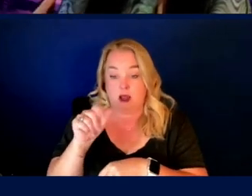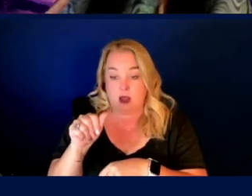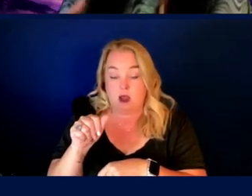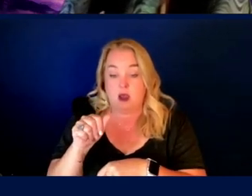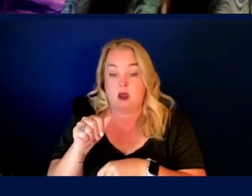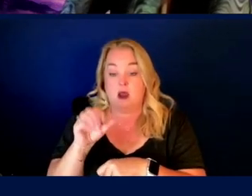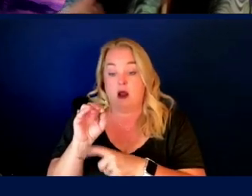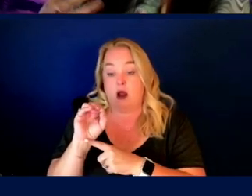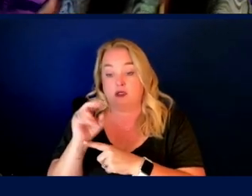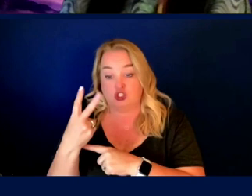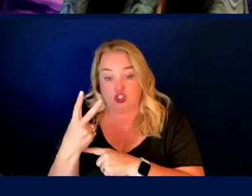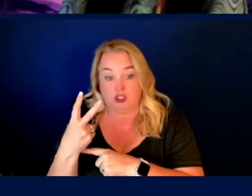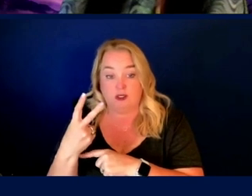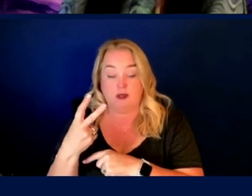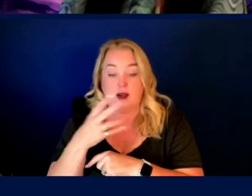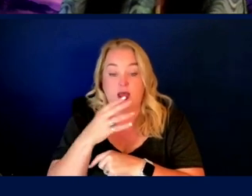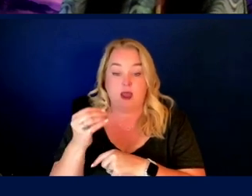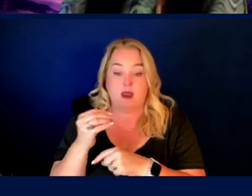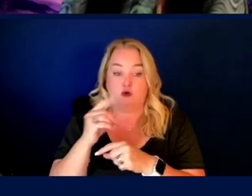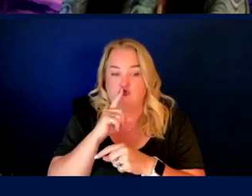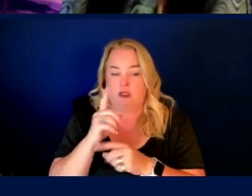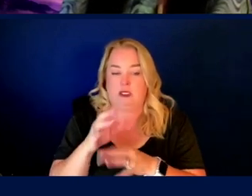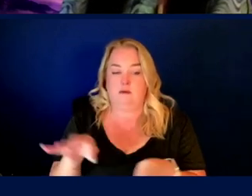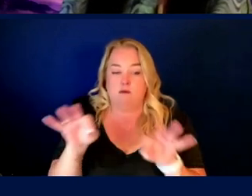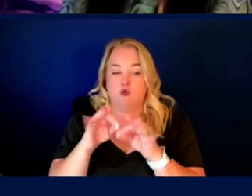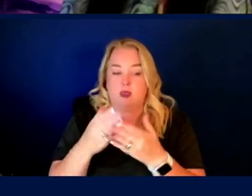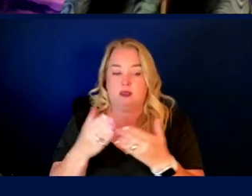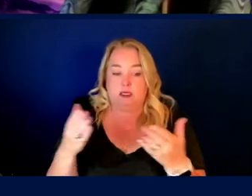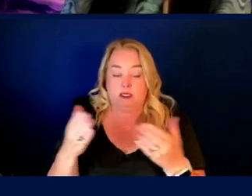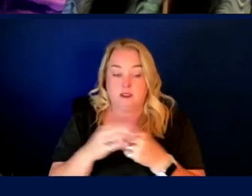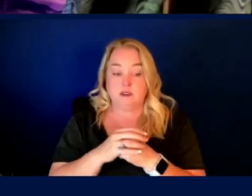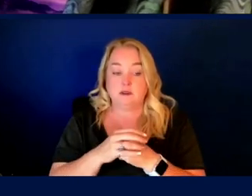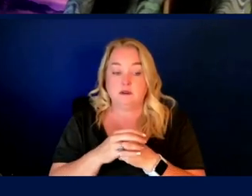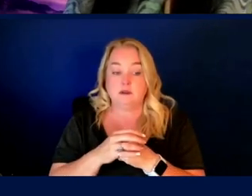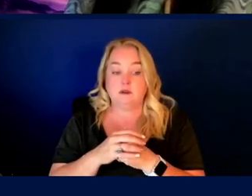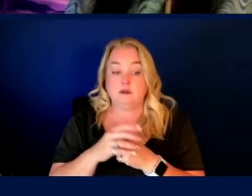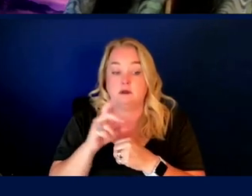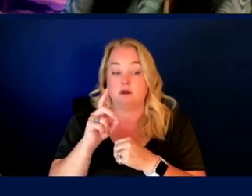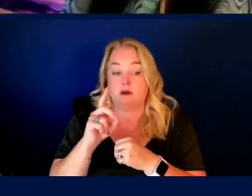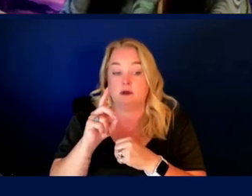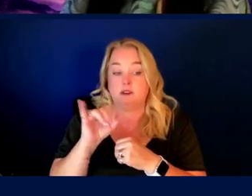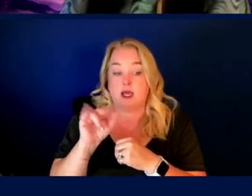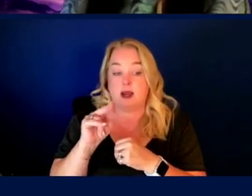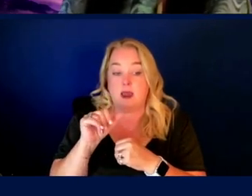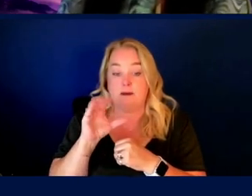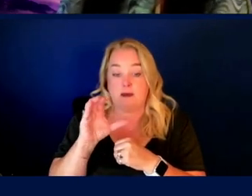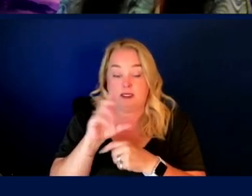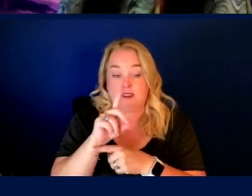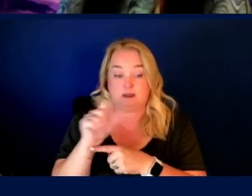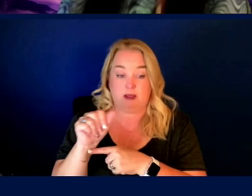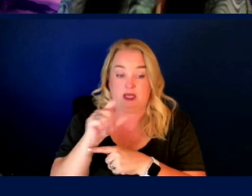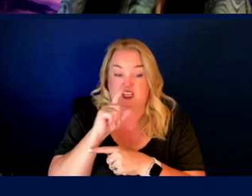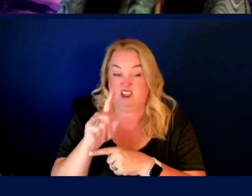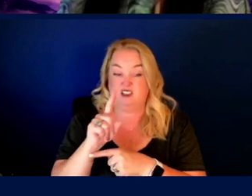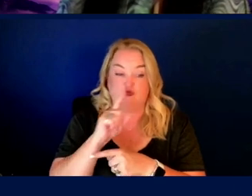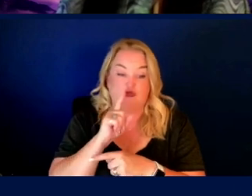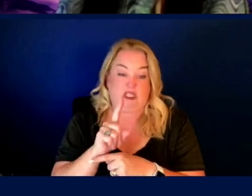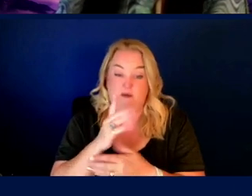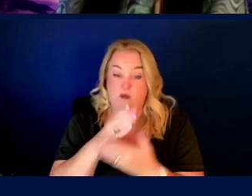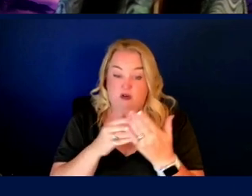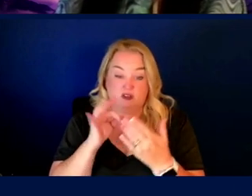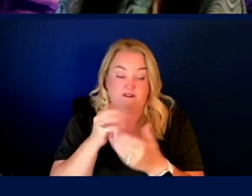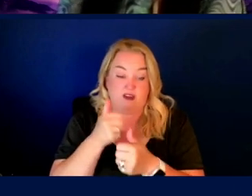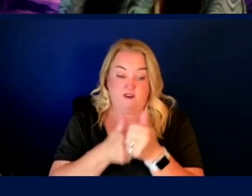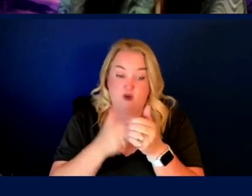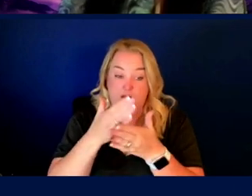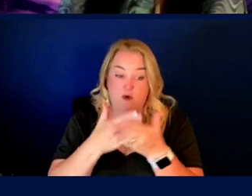oxygen, of other very critical and very finite resources and dynamic disability intersects with every facet of life and therefore every